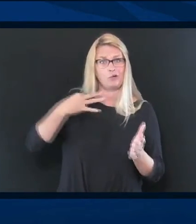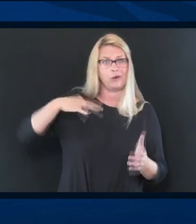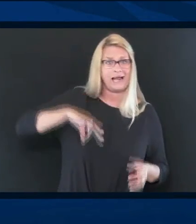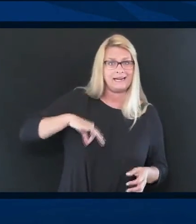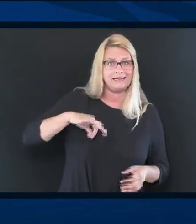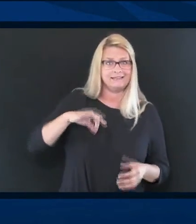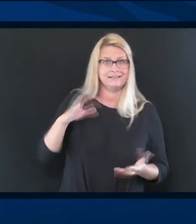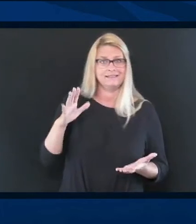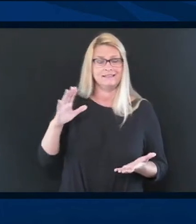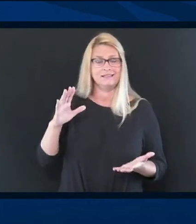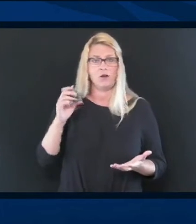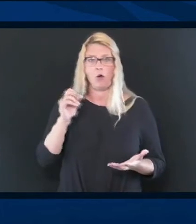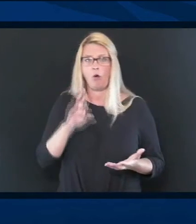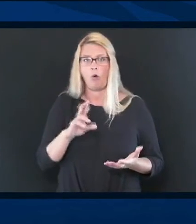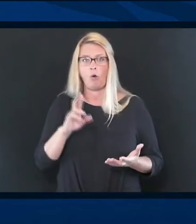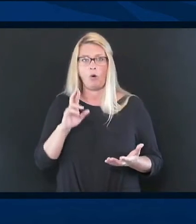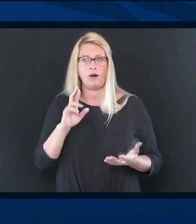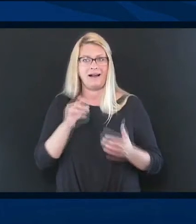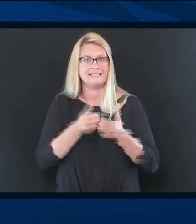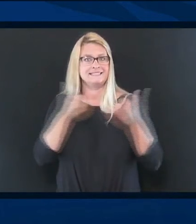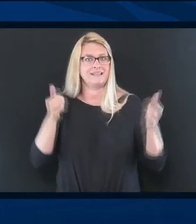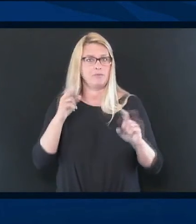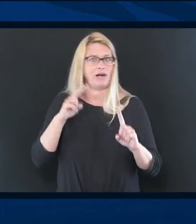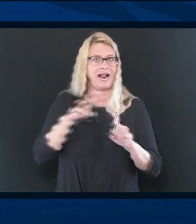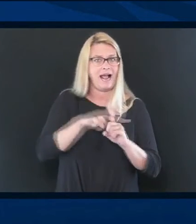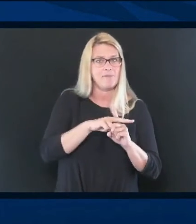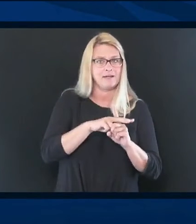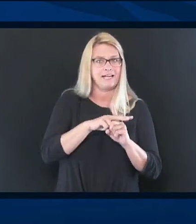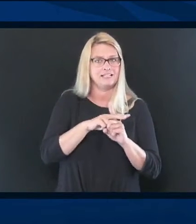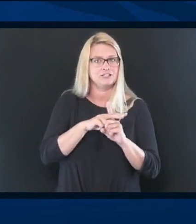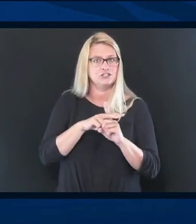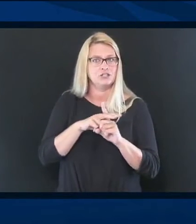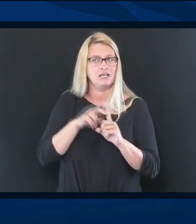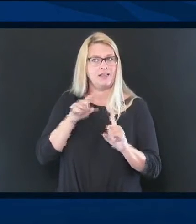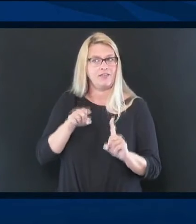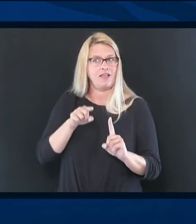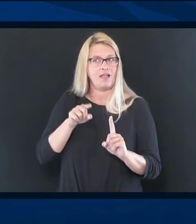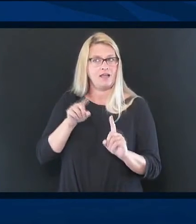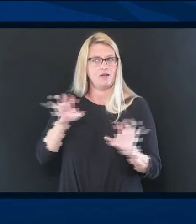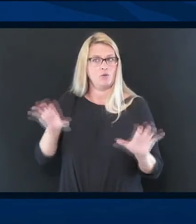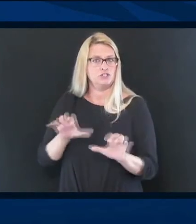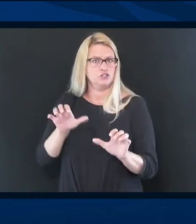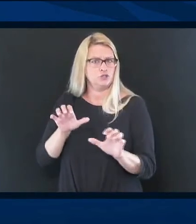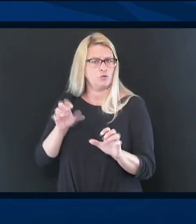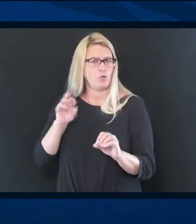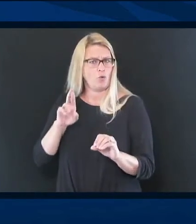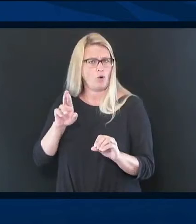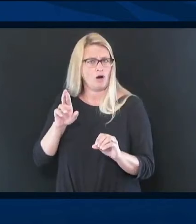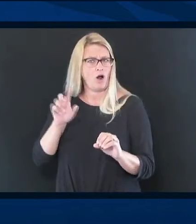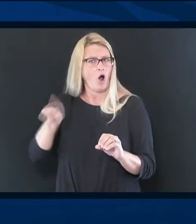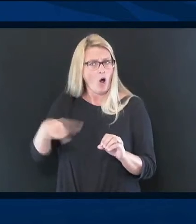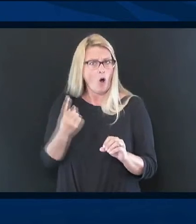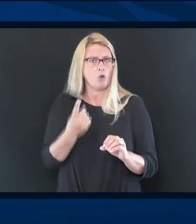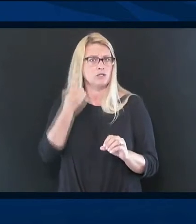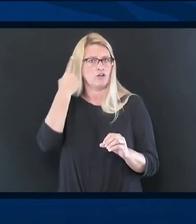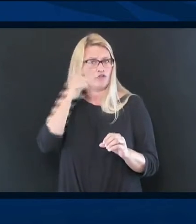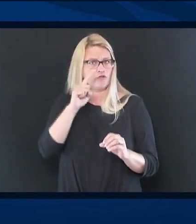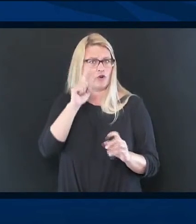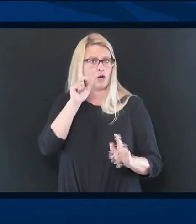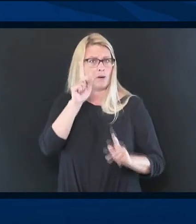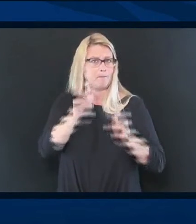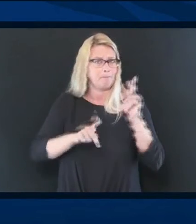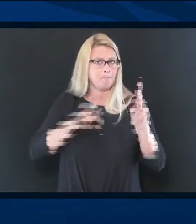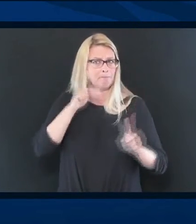there a, a separate application process that they would, they would pursue? Or is this exclusively for the customers that are